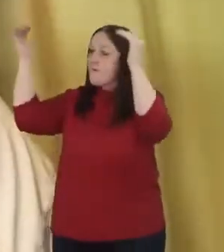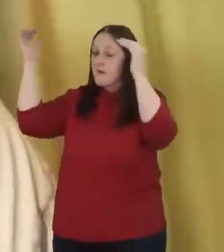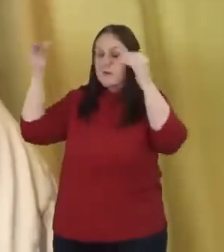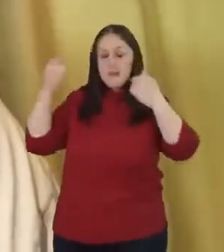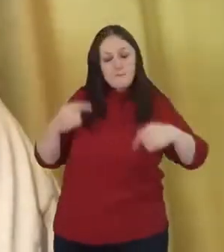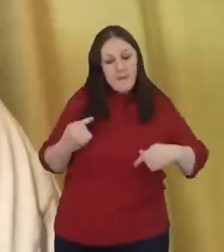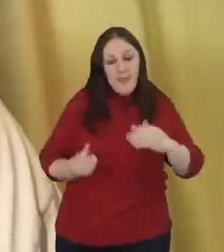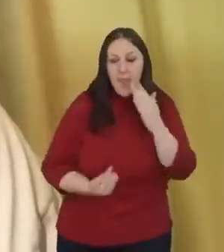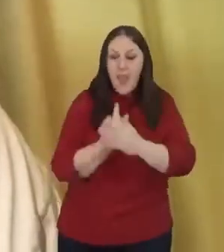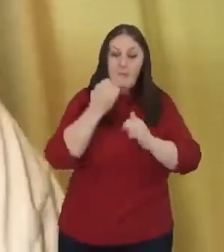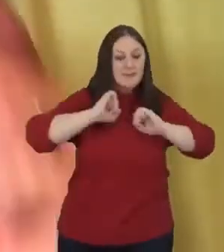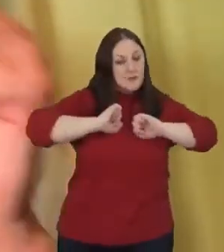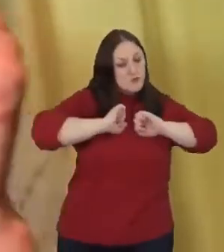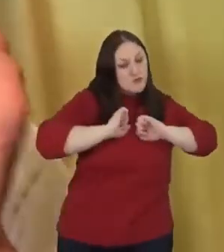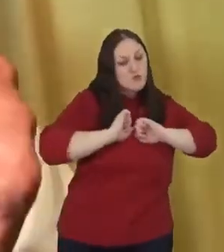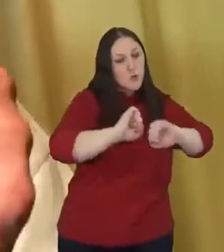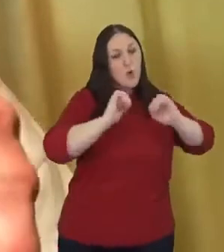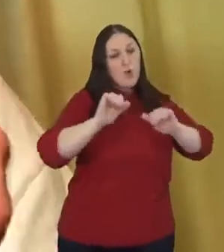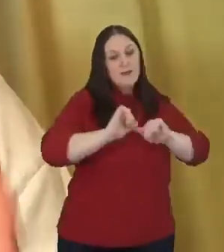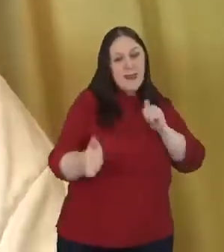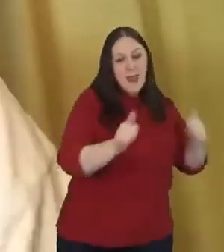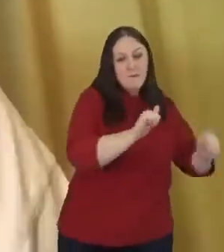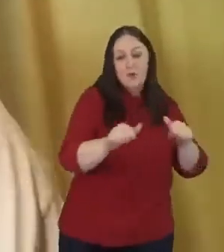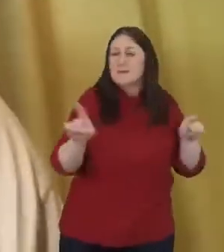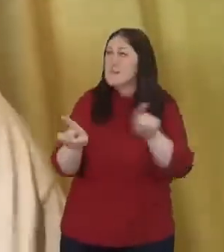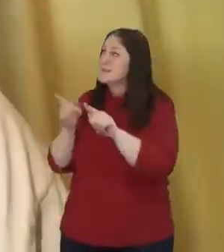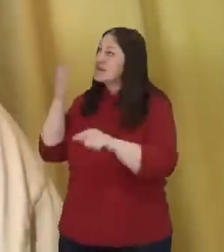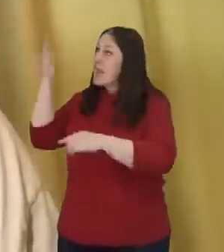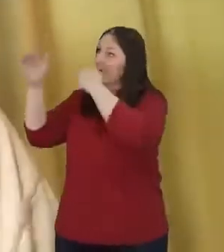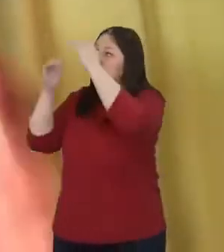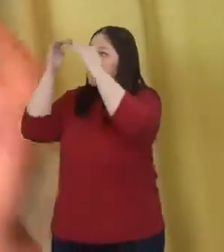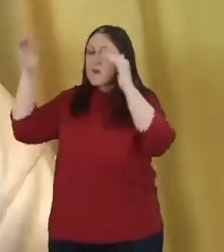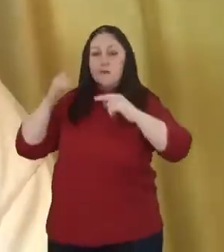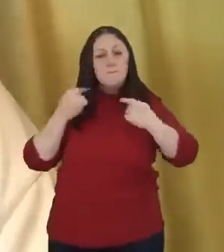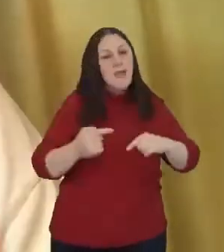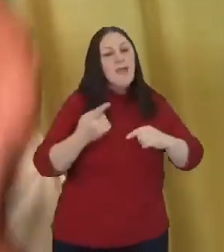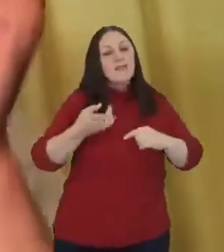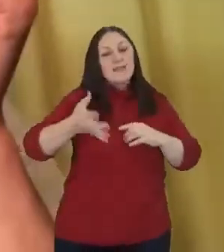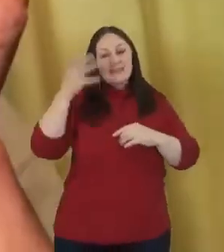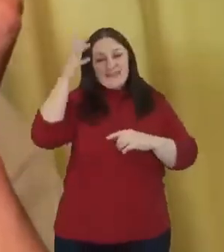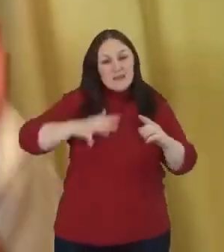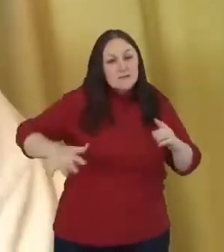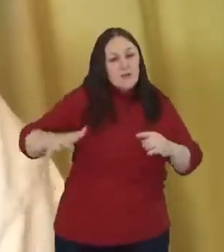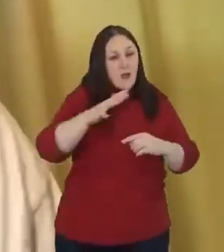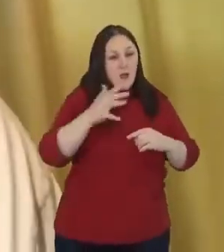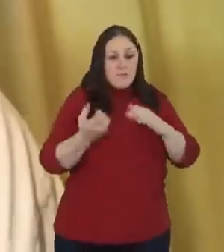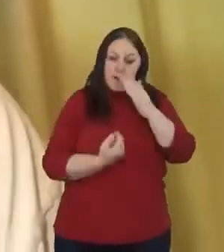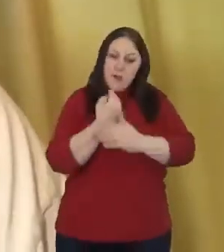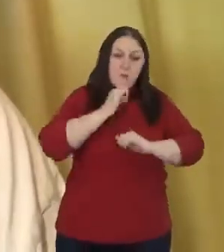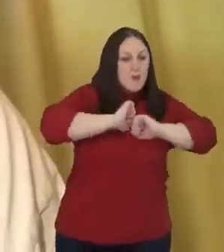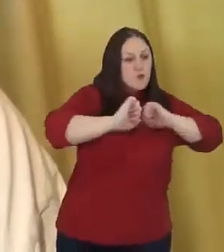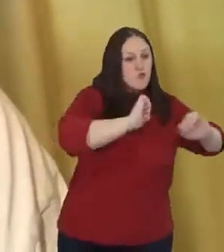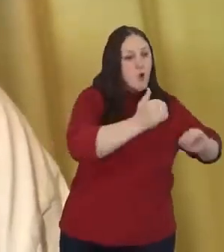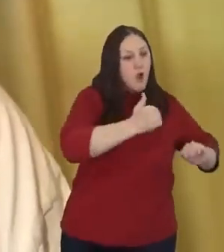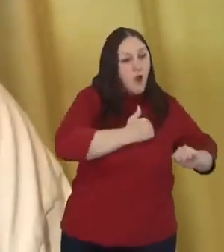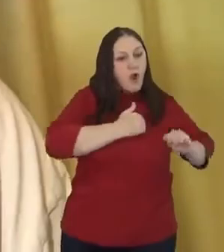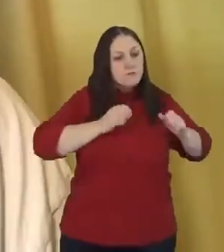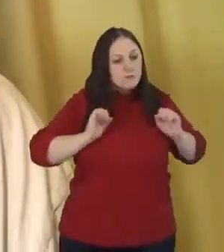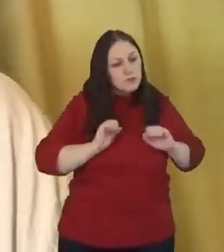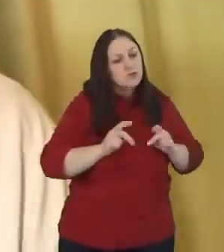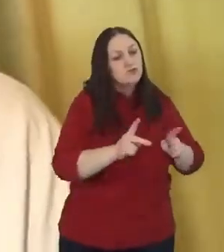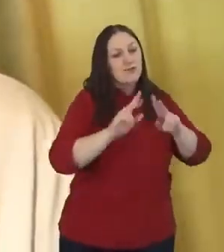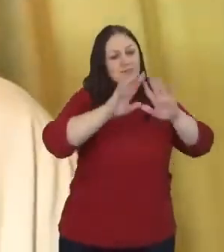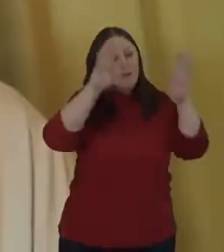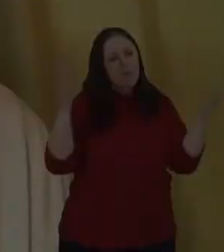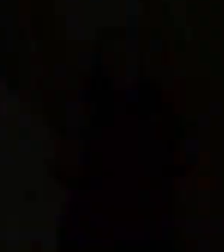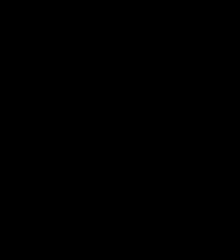as it is in heaven. May the kingdom come in your heart and in your streets and in our world. Amen.